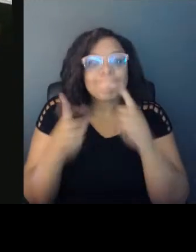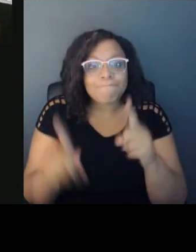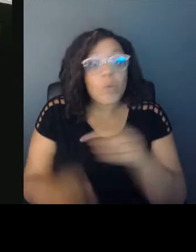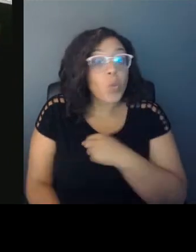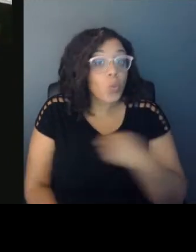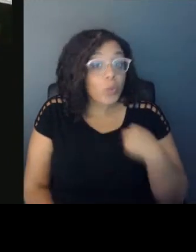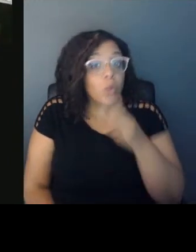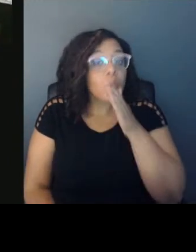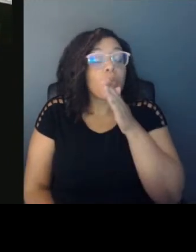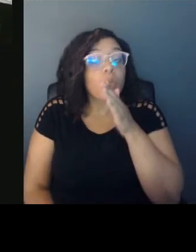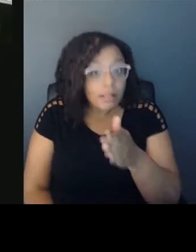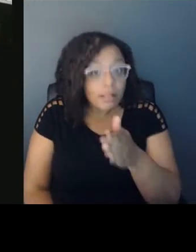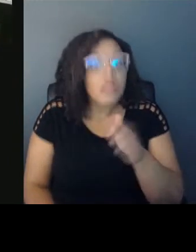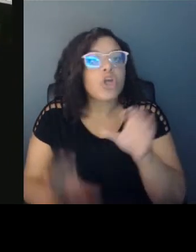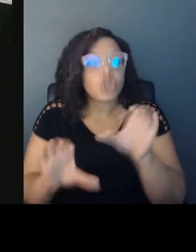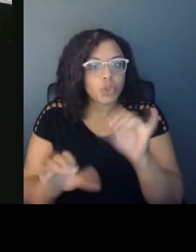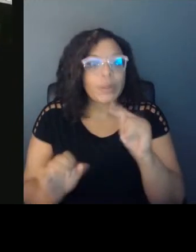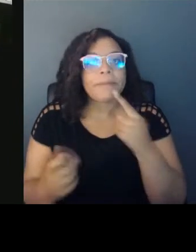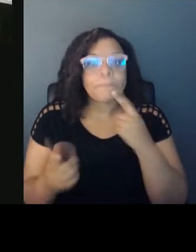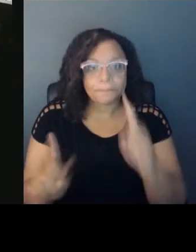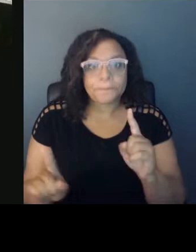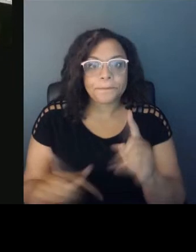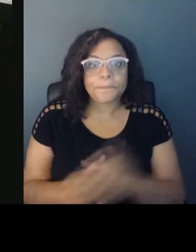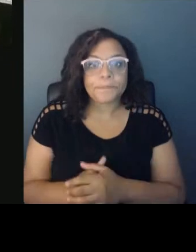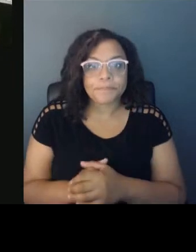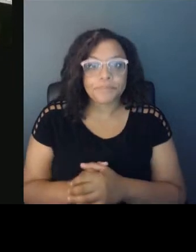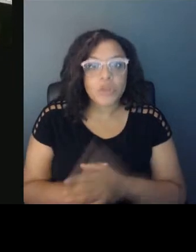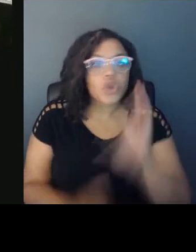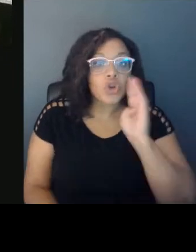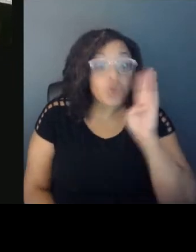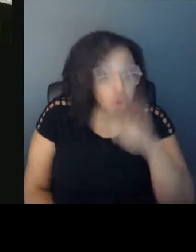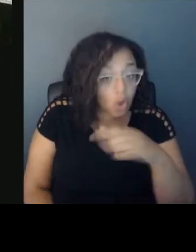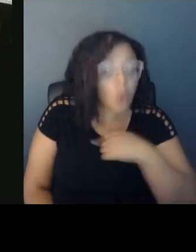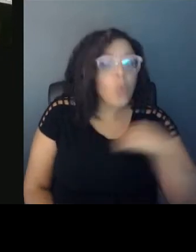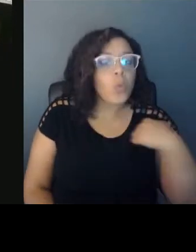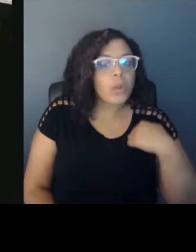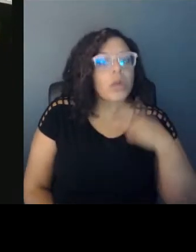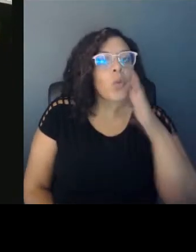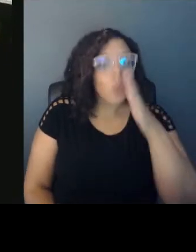do this. Know that we will have victory.